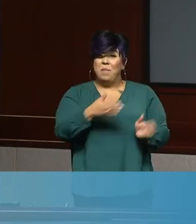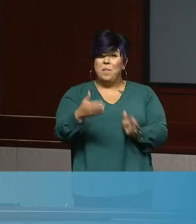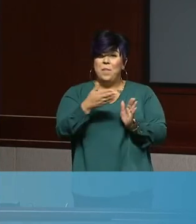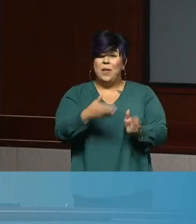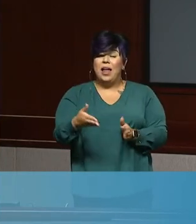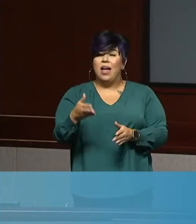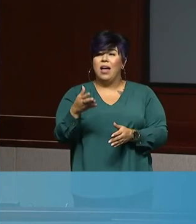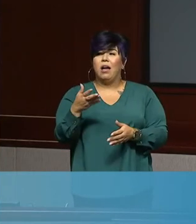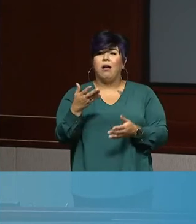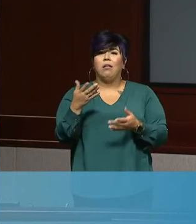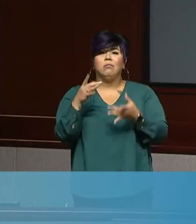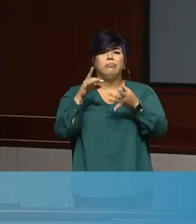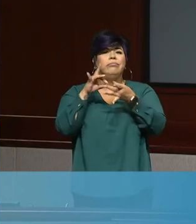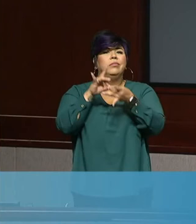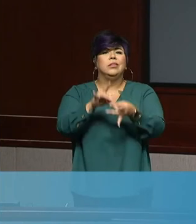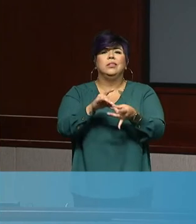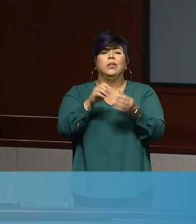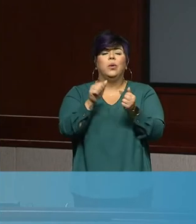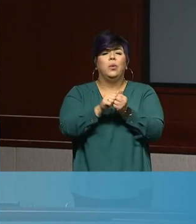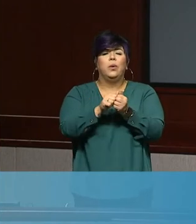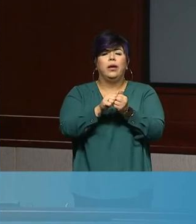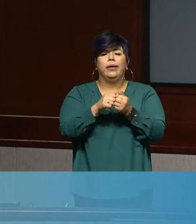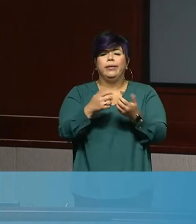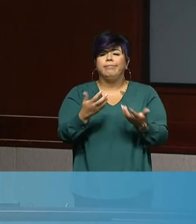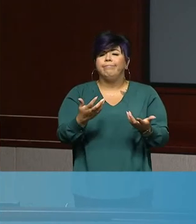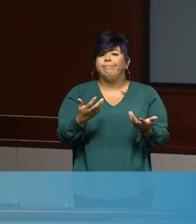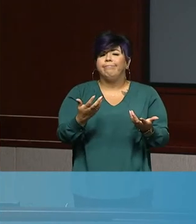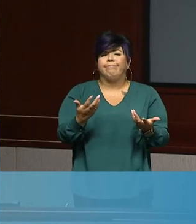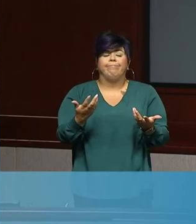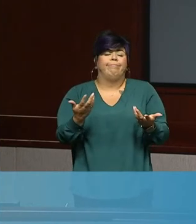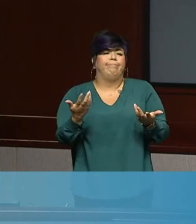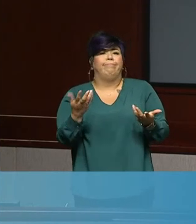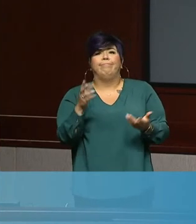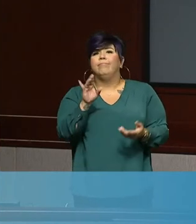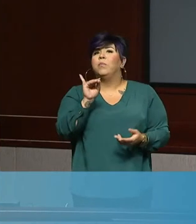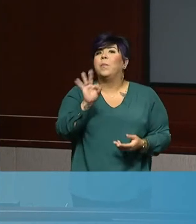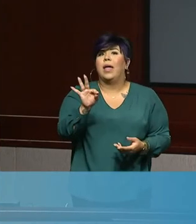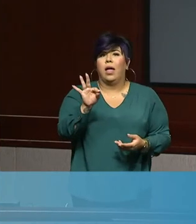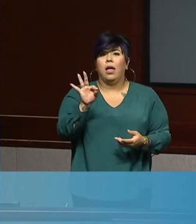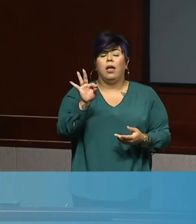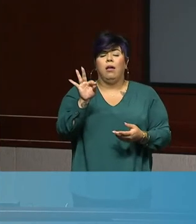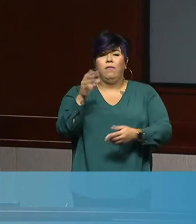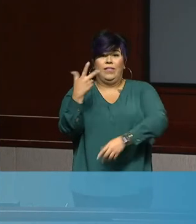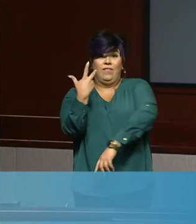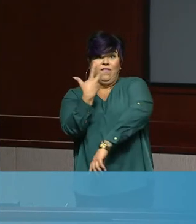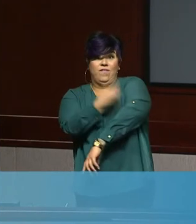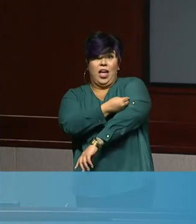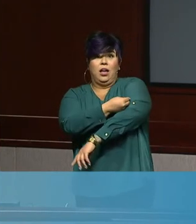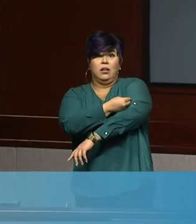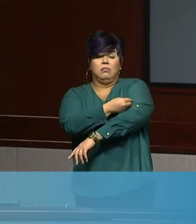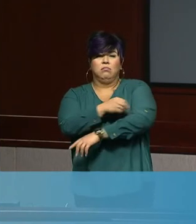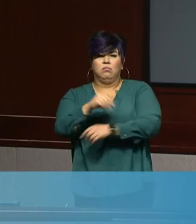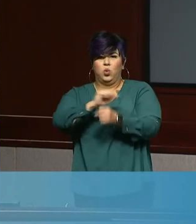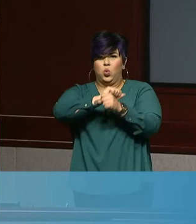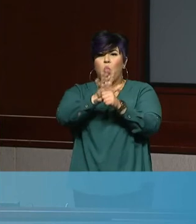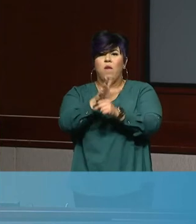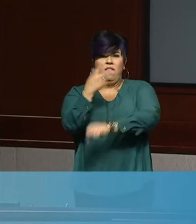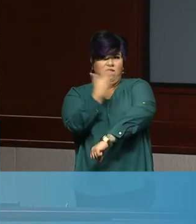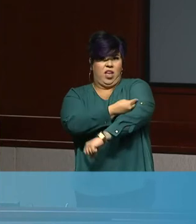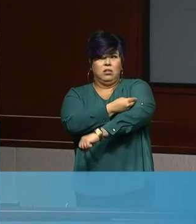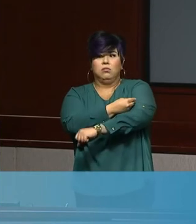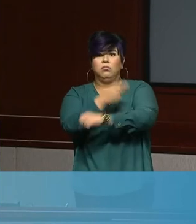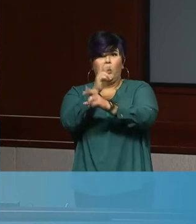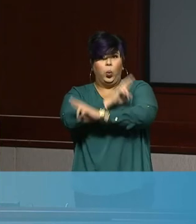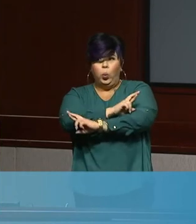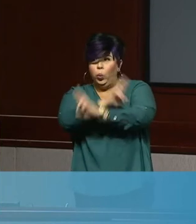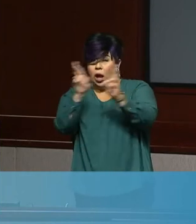would approach, uh, the situation, if we did end up getting a vaccine, how would you plan to roll it out to our community? Have you guys started talking about that considering